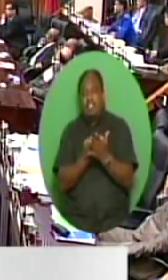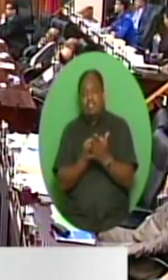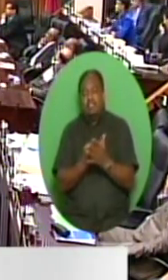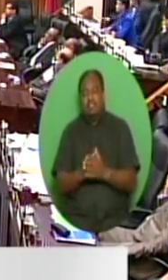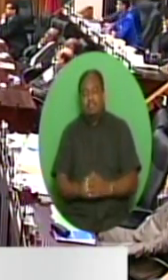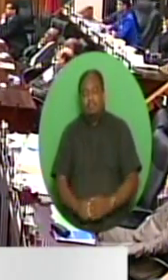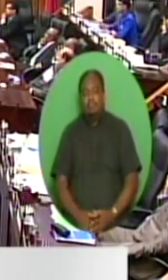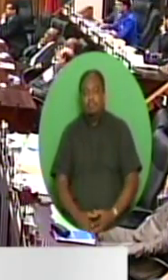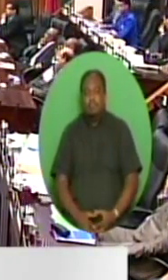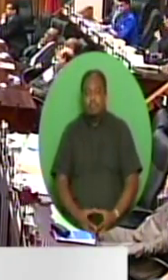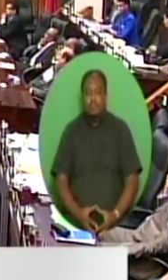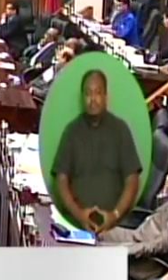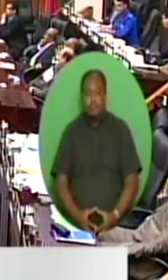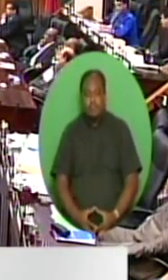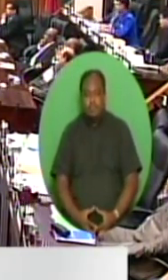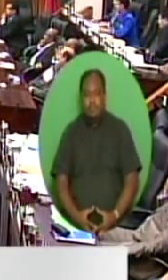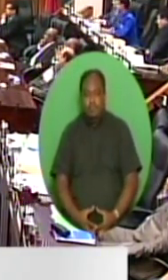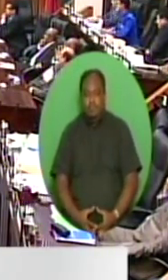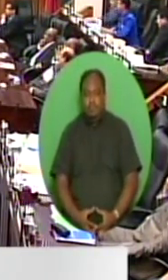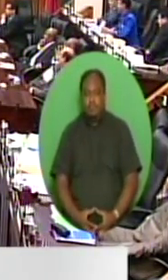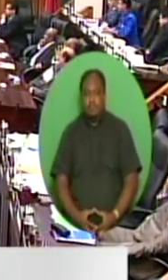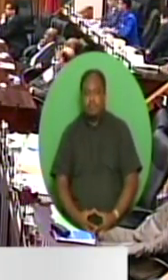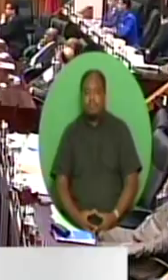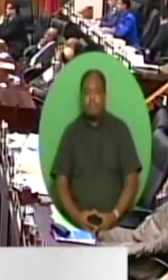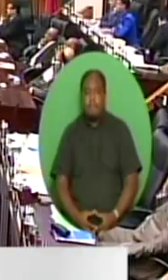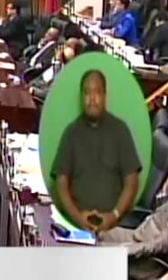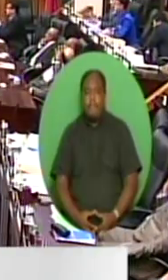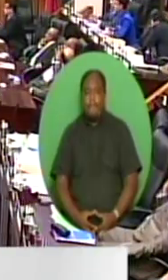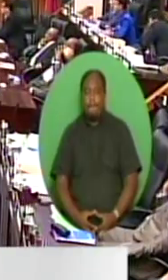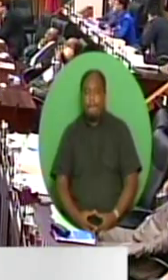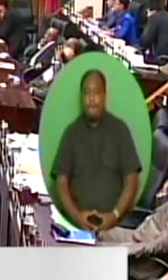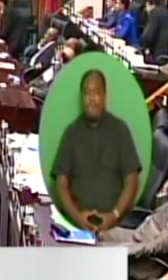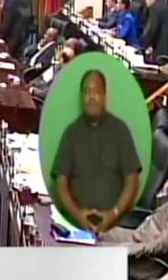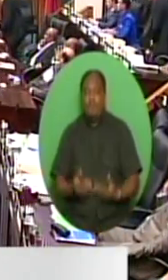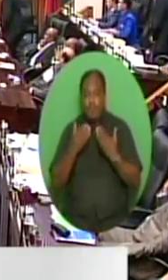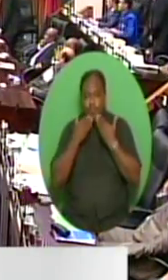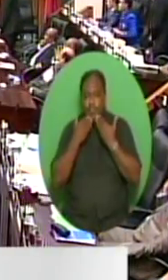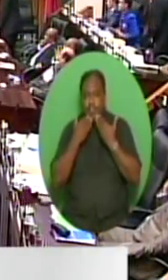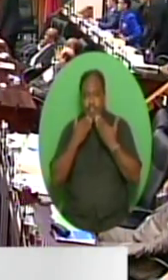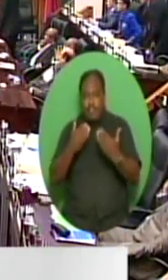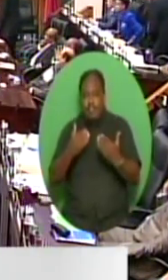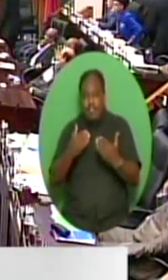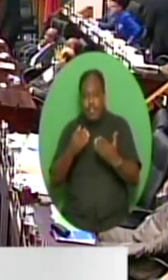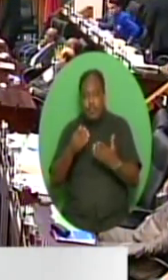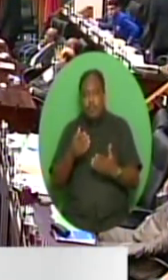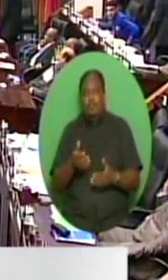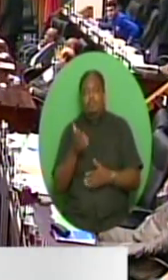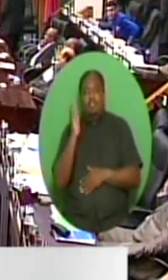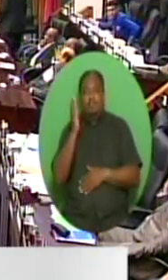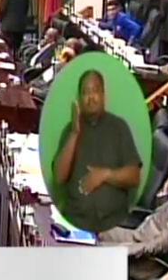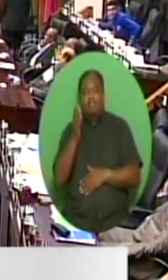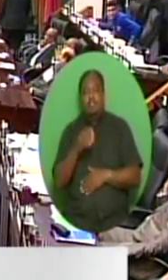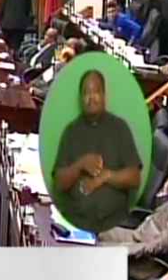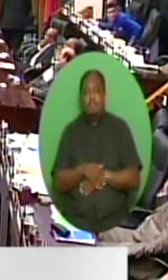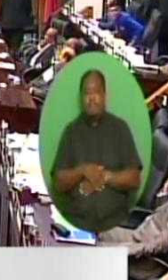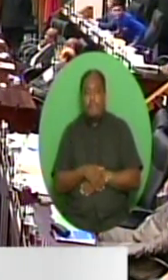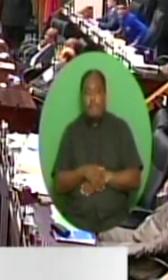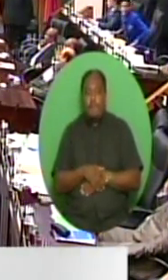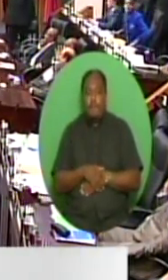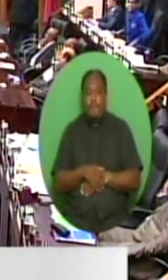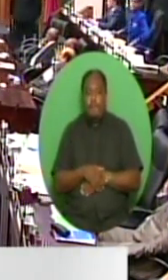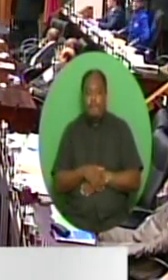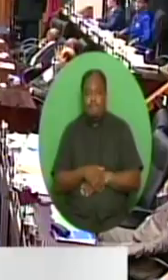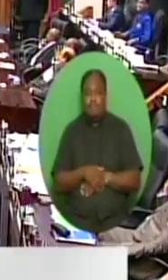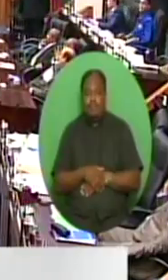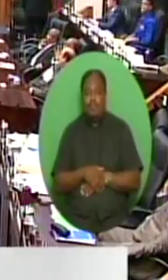of Finance Carl Minbert said government is expected to spend over $4 billion in October, but is only expected to receive